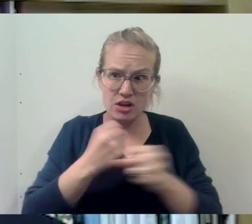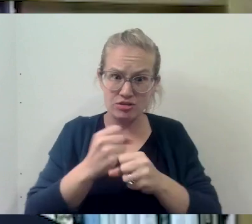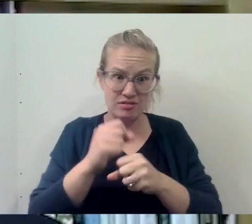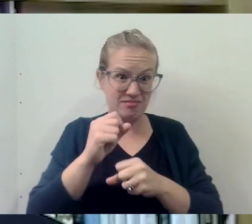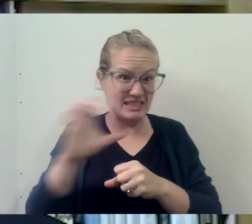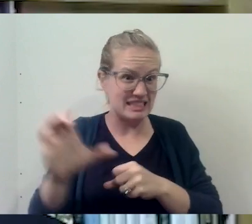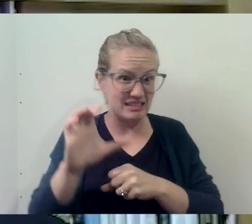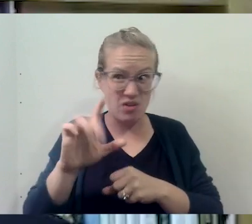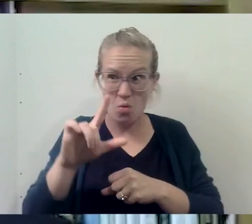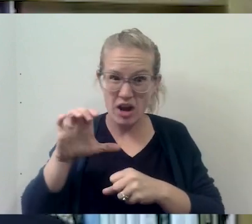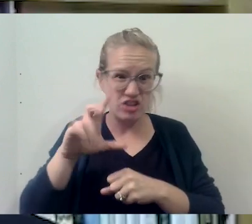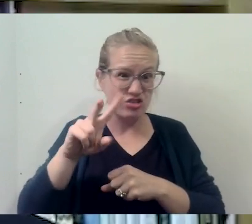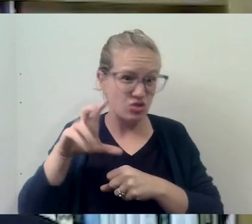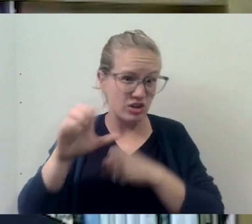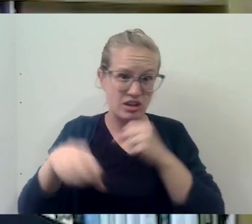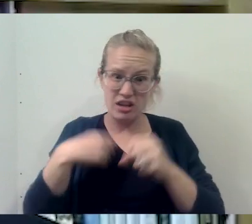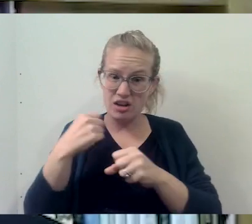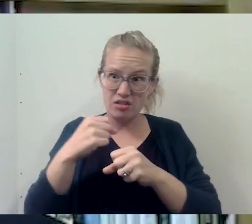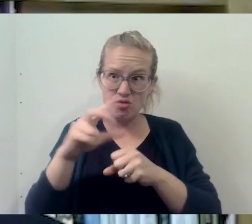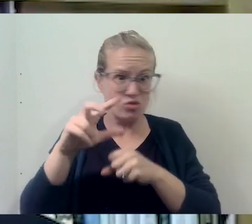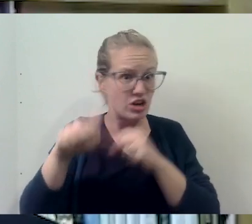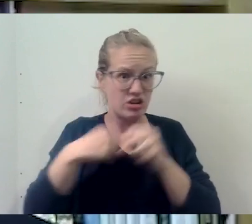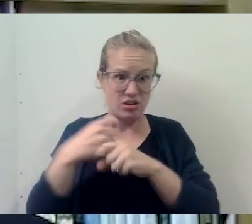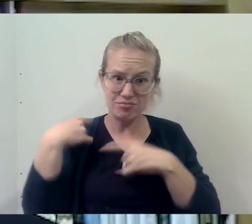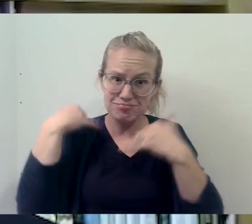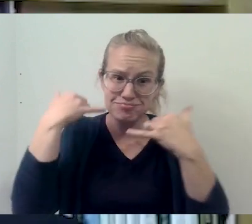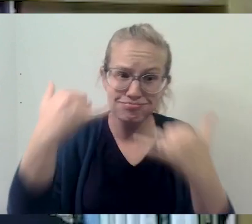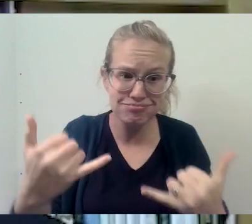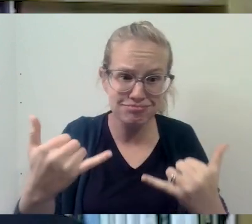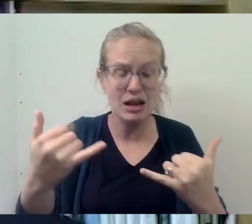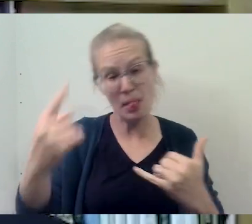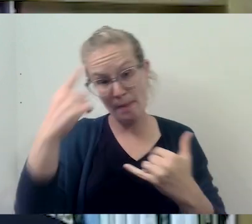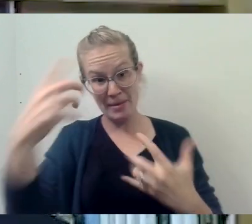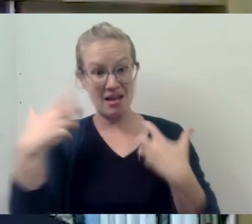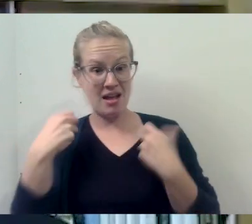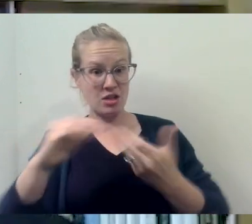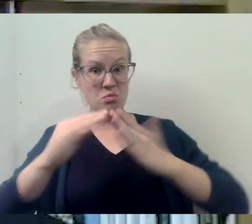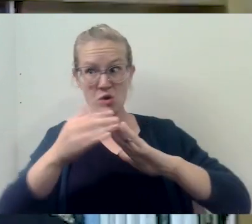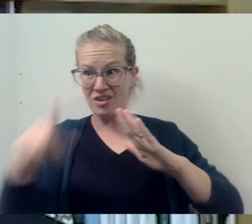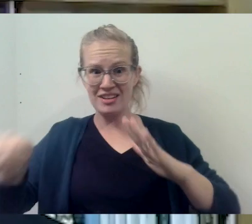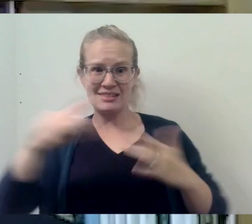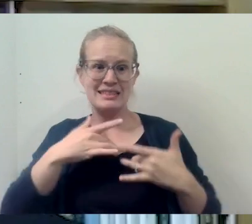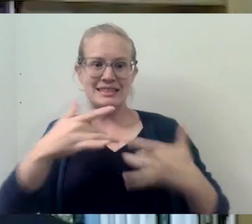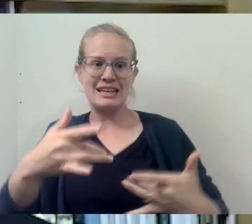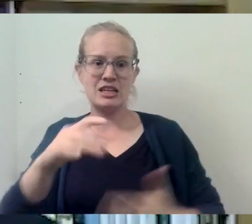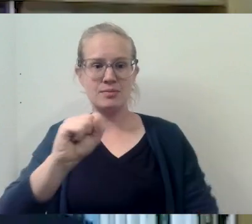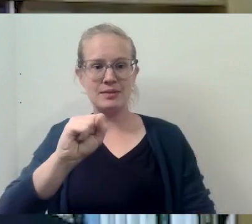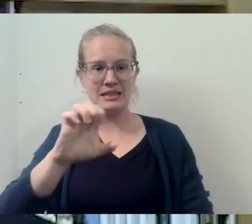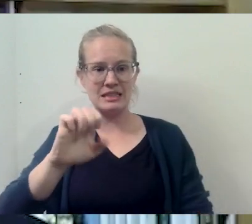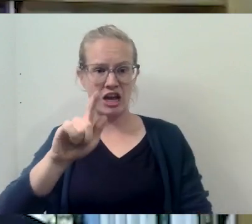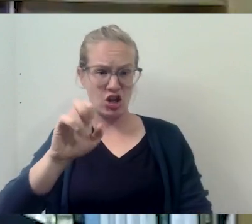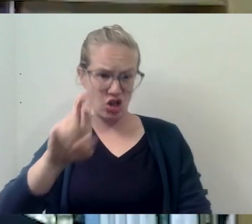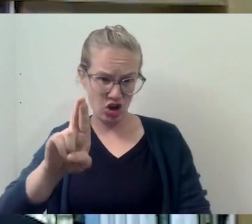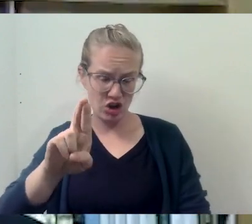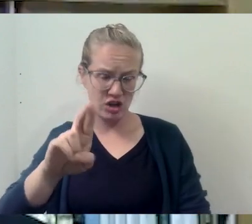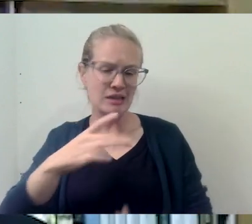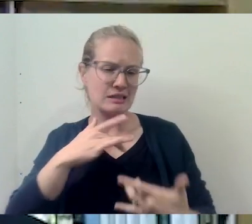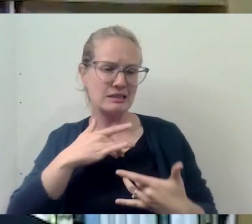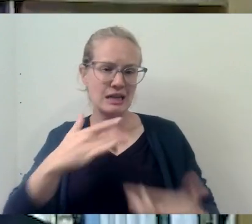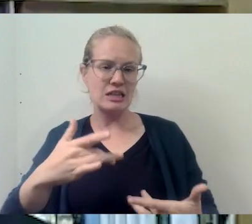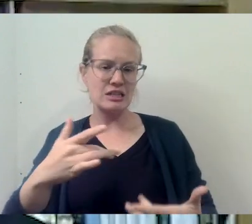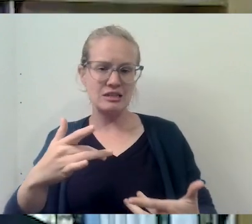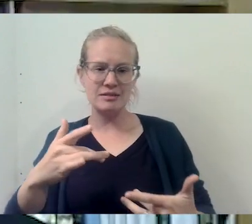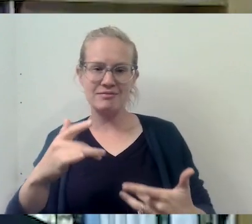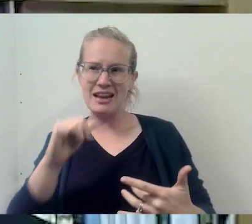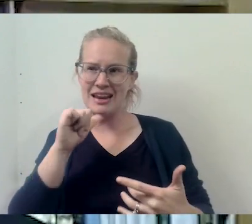And yet the mental health community out there tends to be pretty secular and tends to get very, very